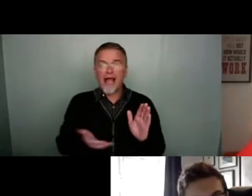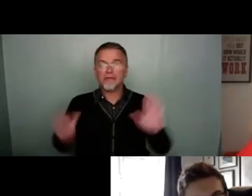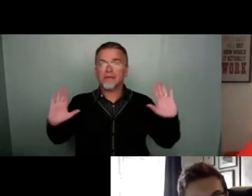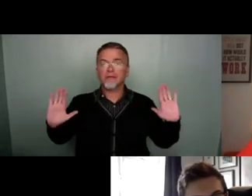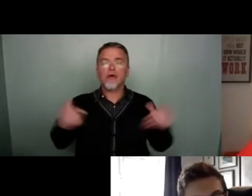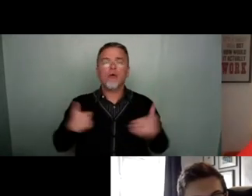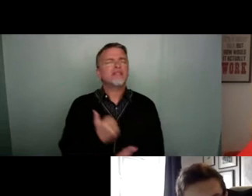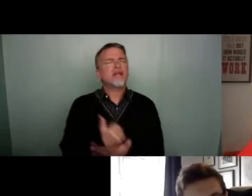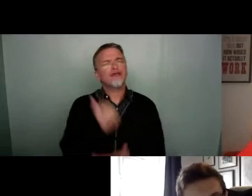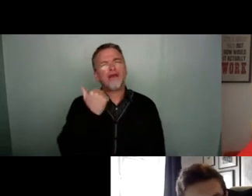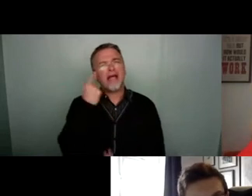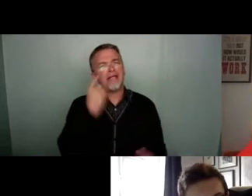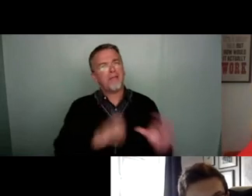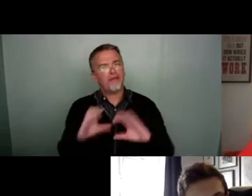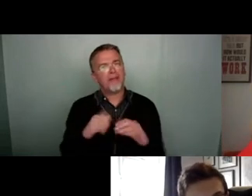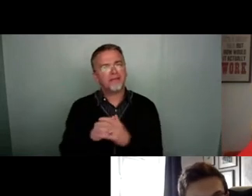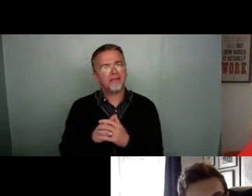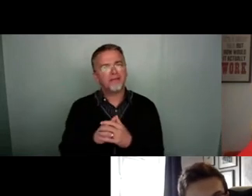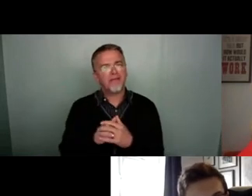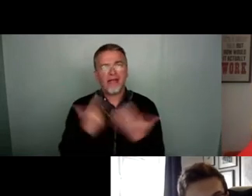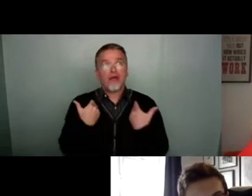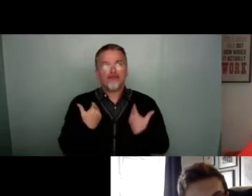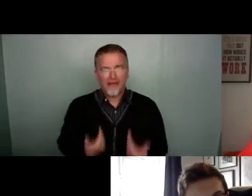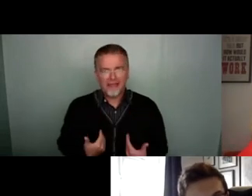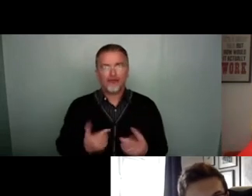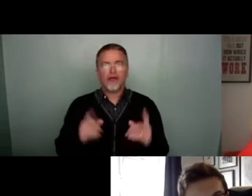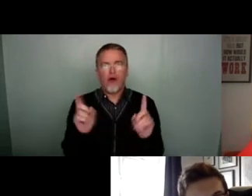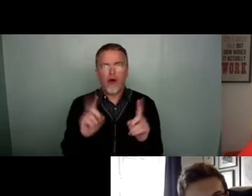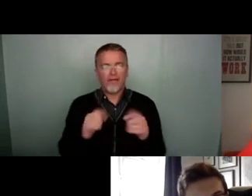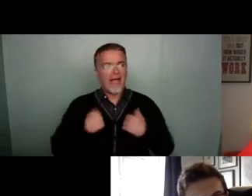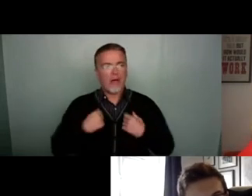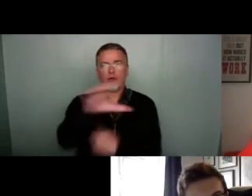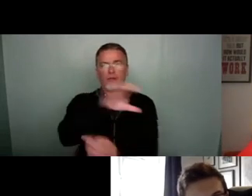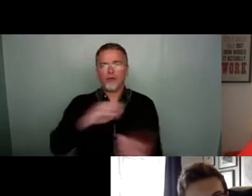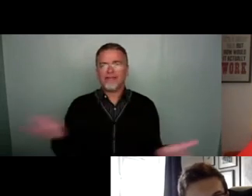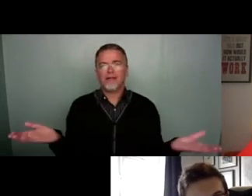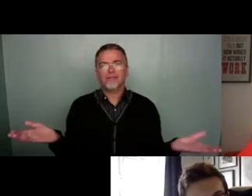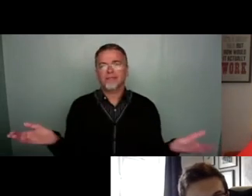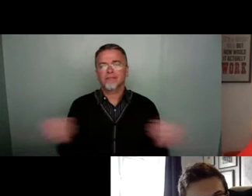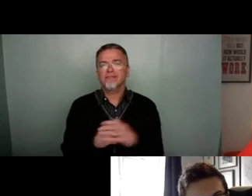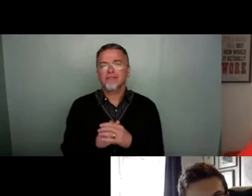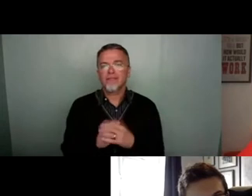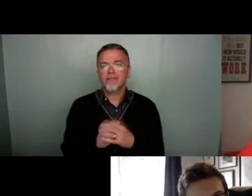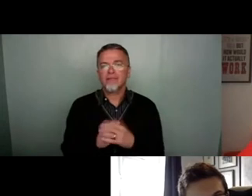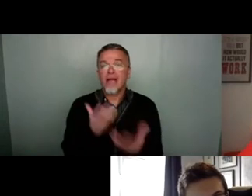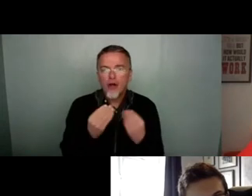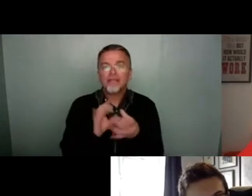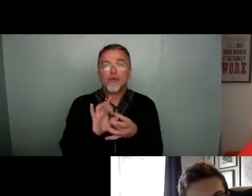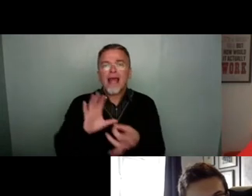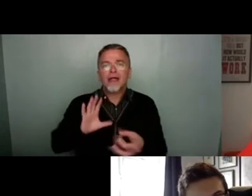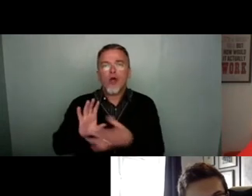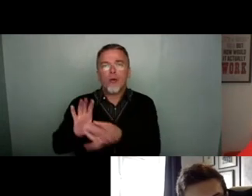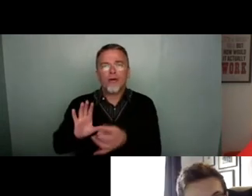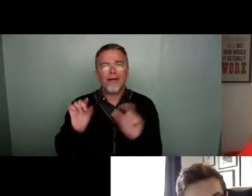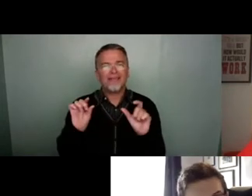great experiment in the richness of of our community and sort of and learning to let go a